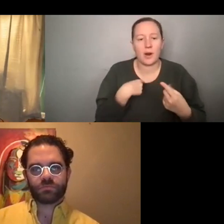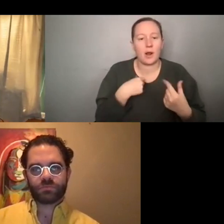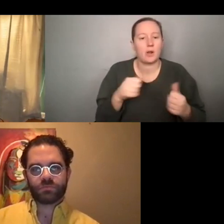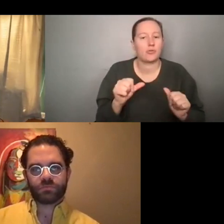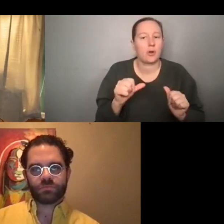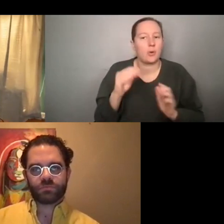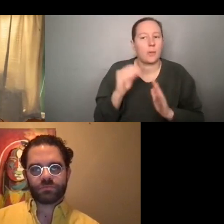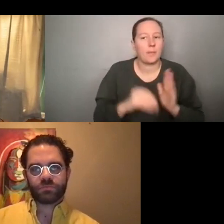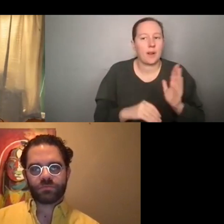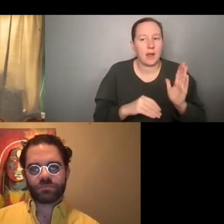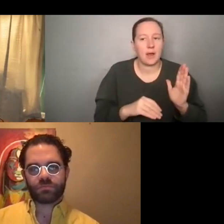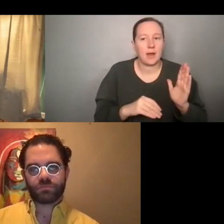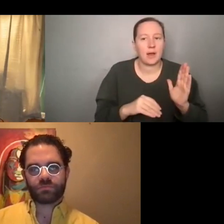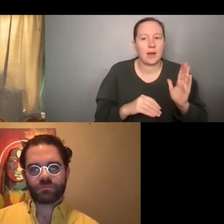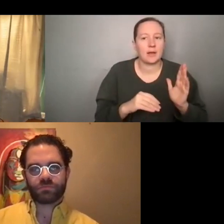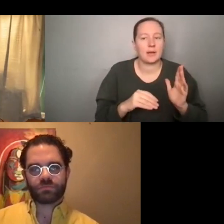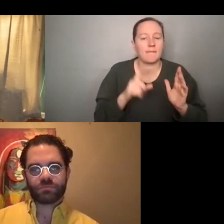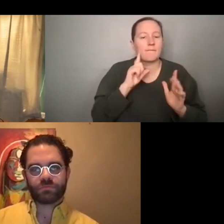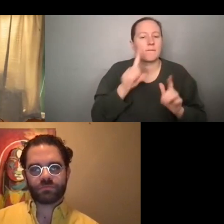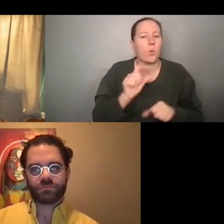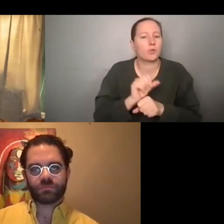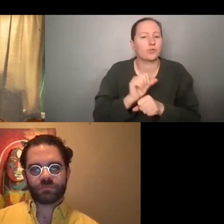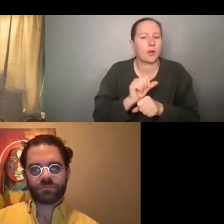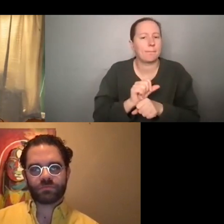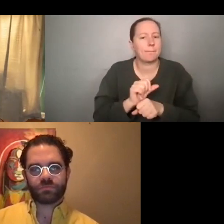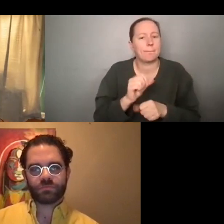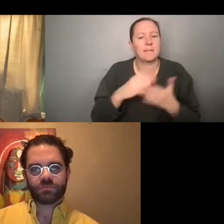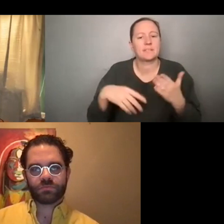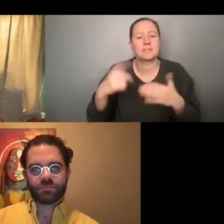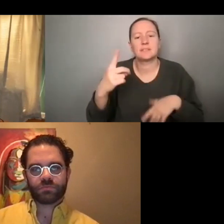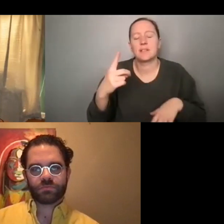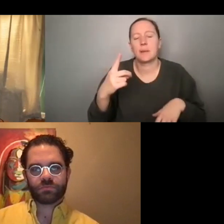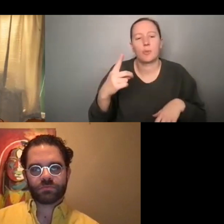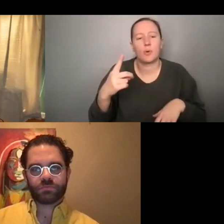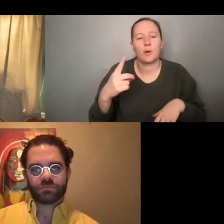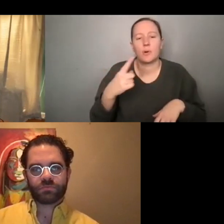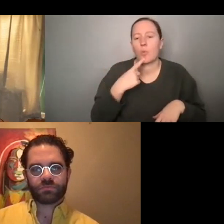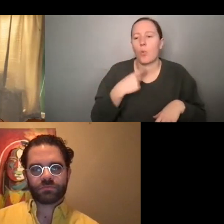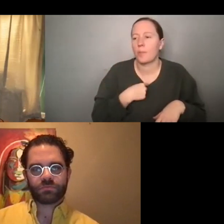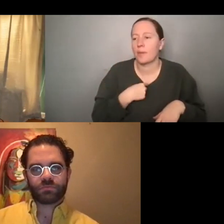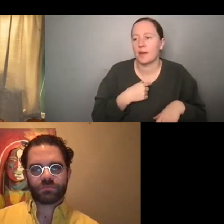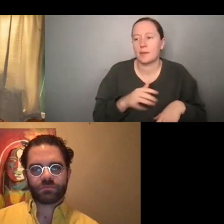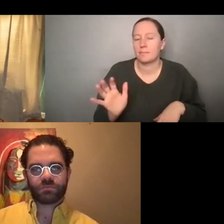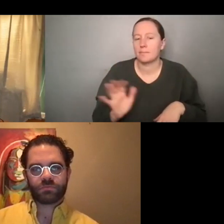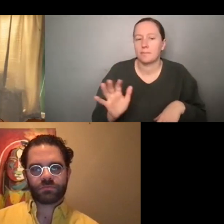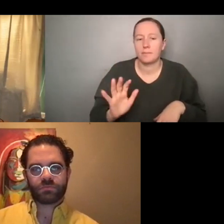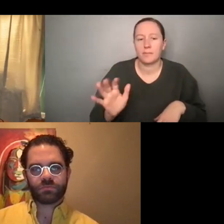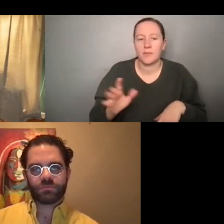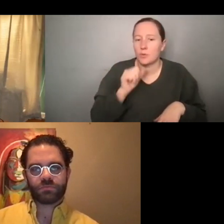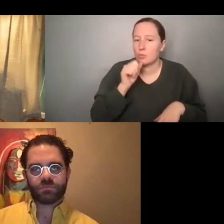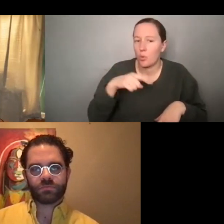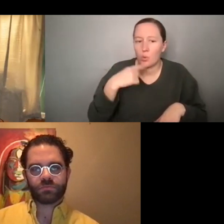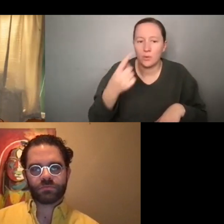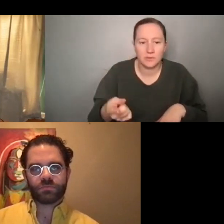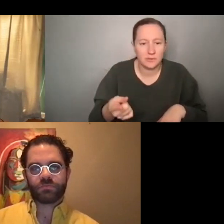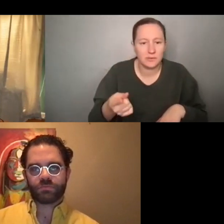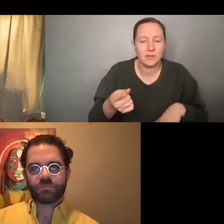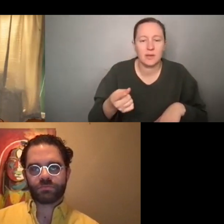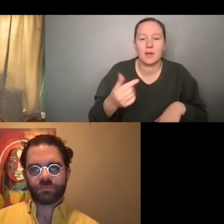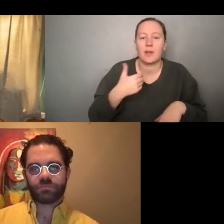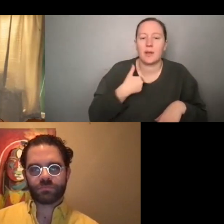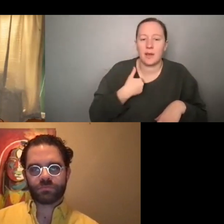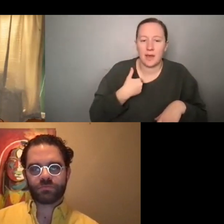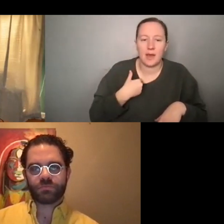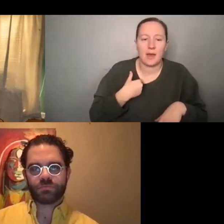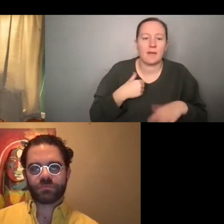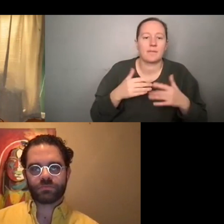apply to a position, and I remember someone giving me the advice that you shouldn't disclose, you know, that you have generalized anxiety and